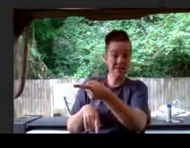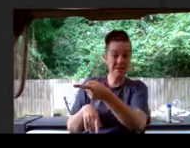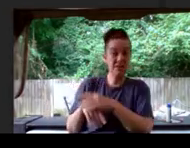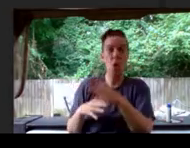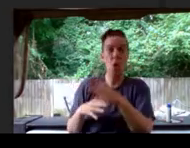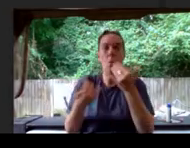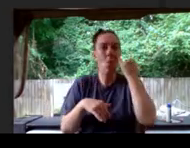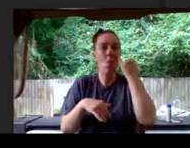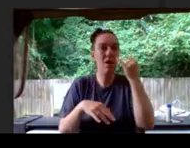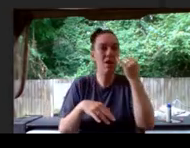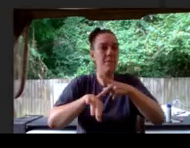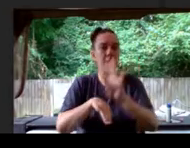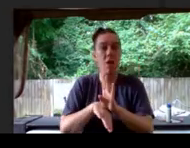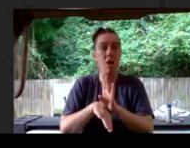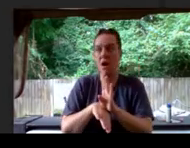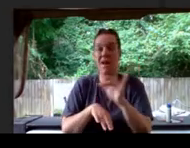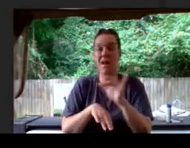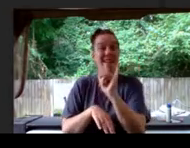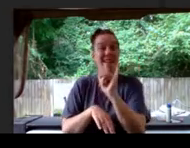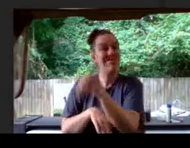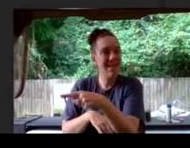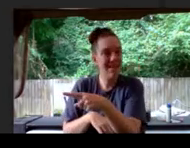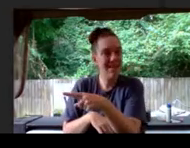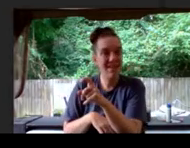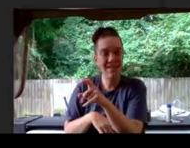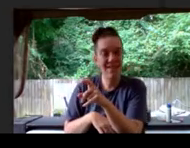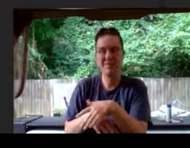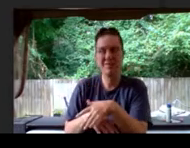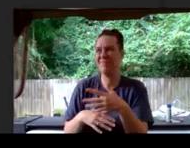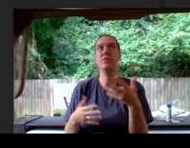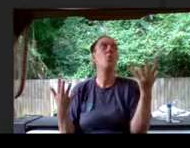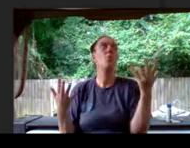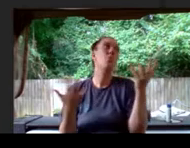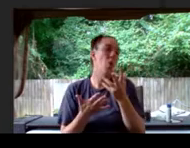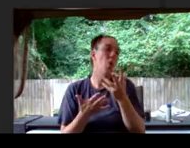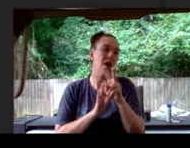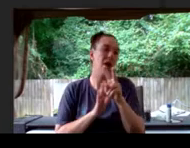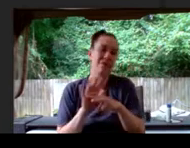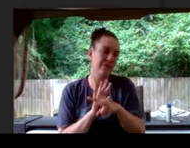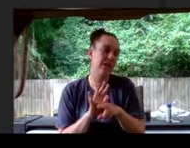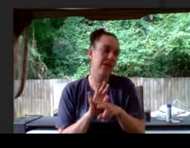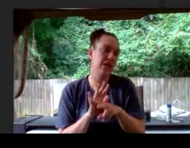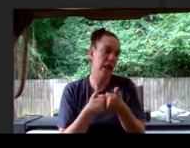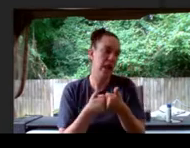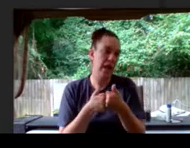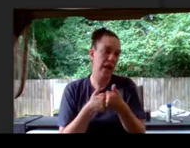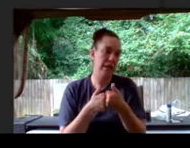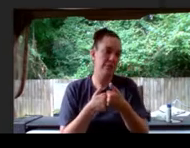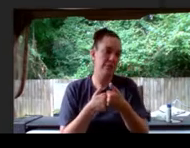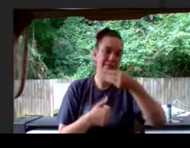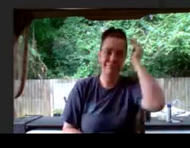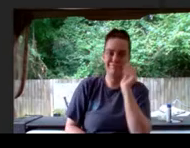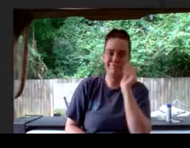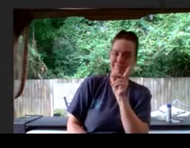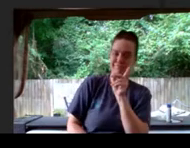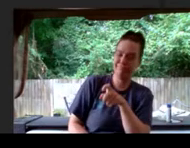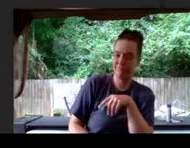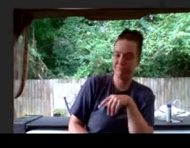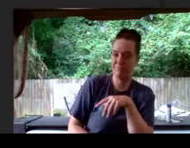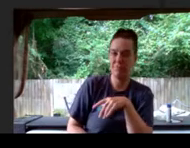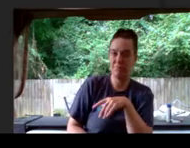is like that? What video games, Miles asked. Oh, man, said Stuart.